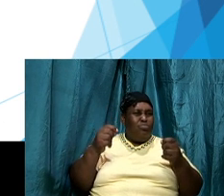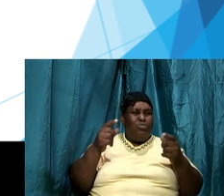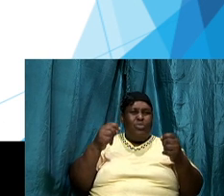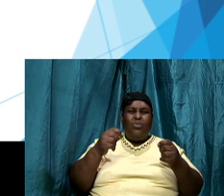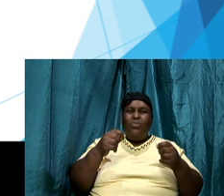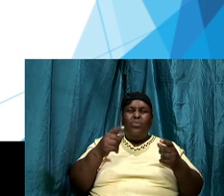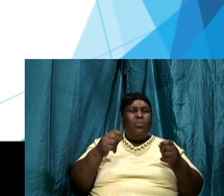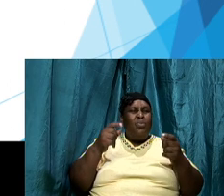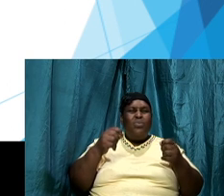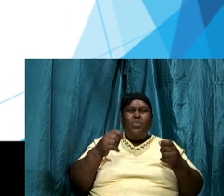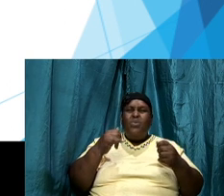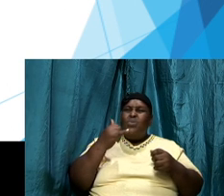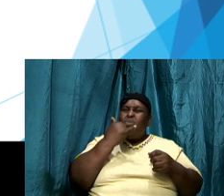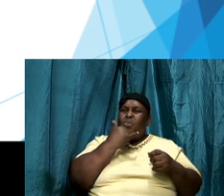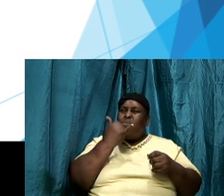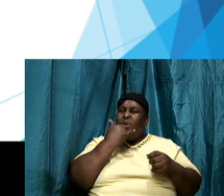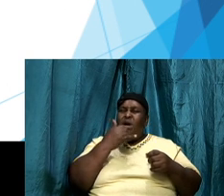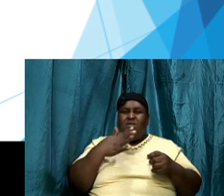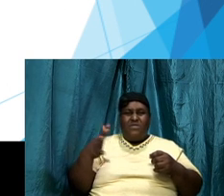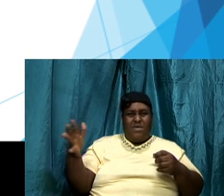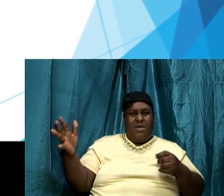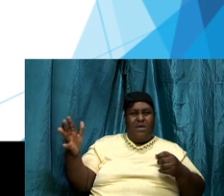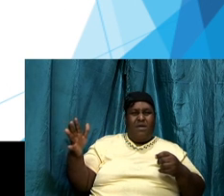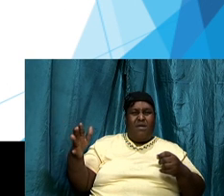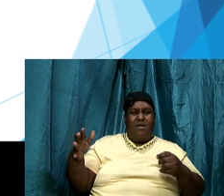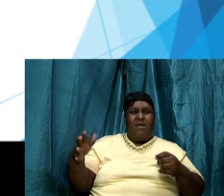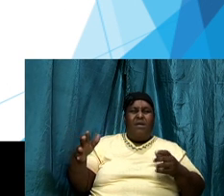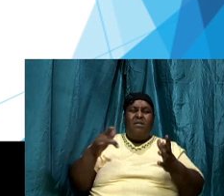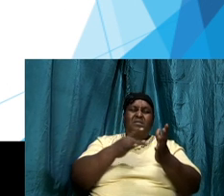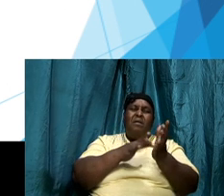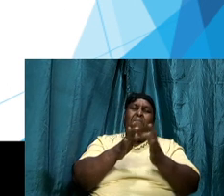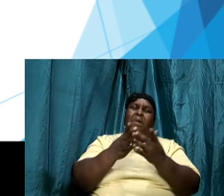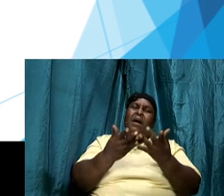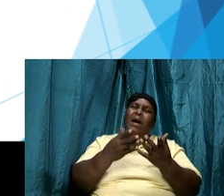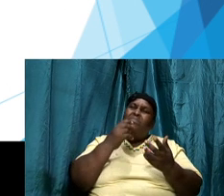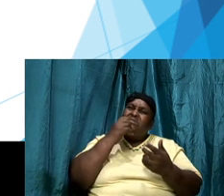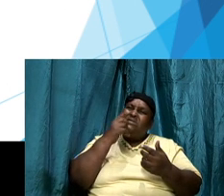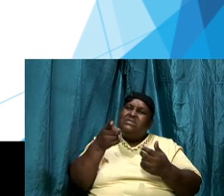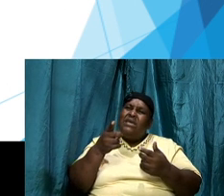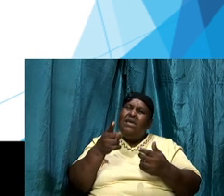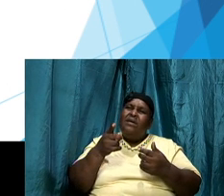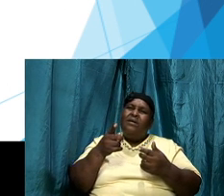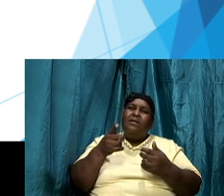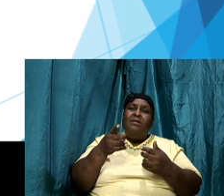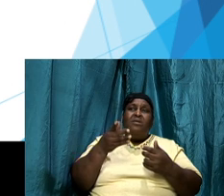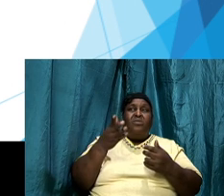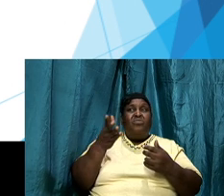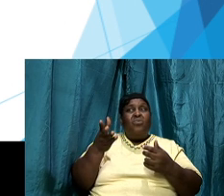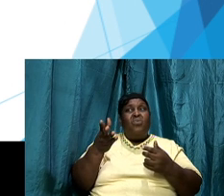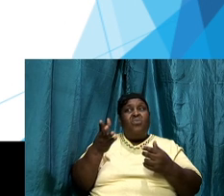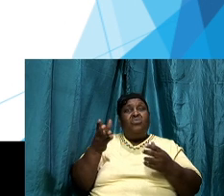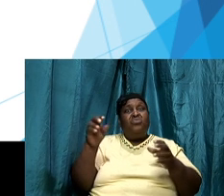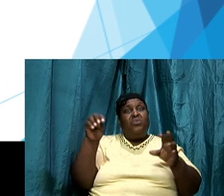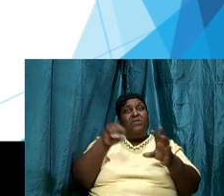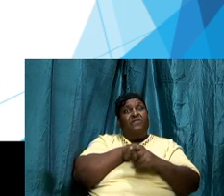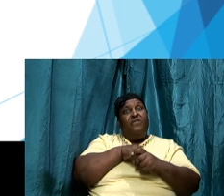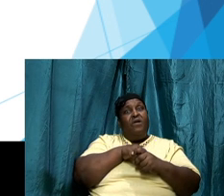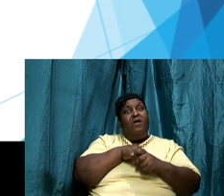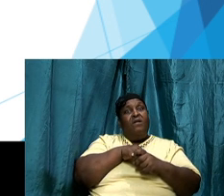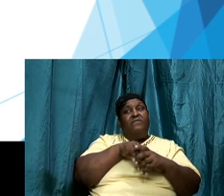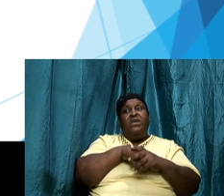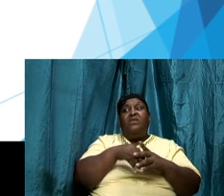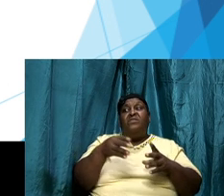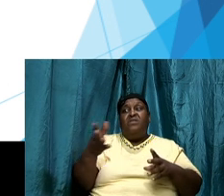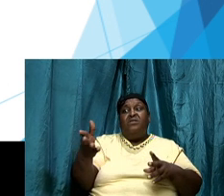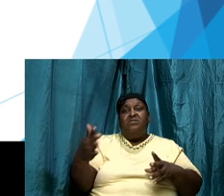the world we don't know we won't realize and the Bible said that those who engage in these things will have